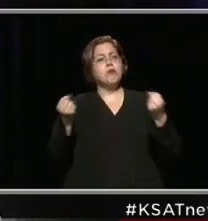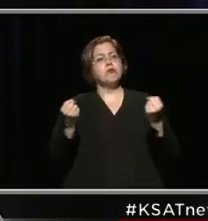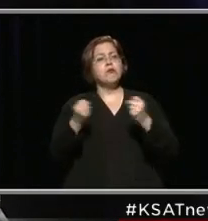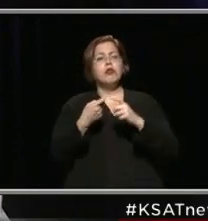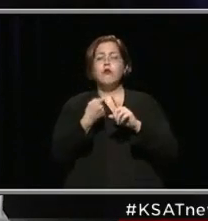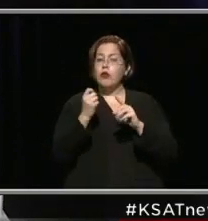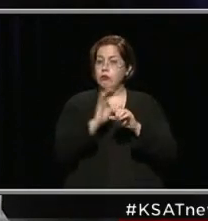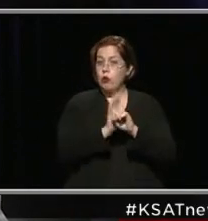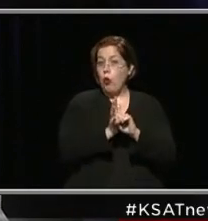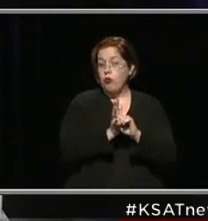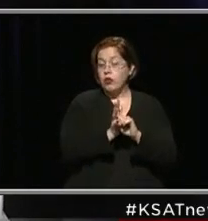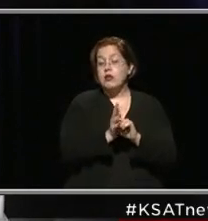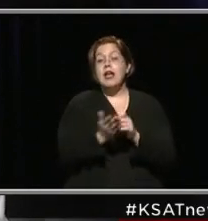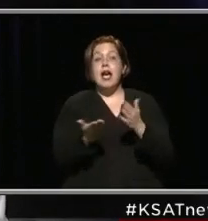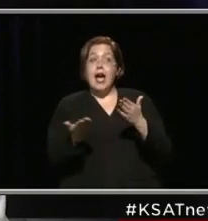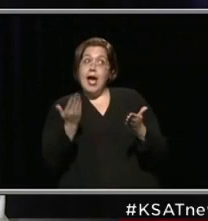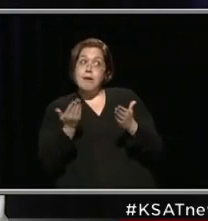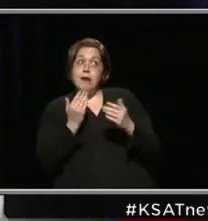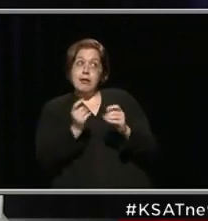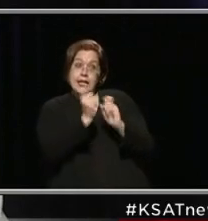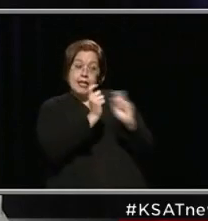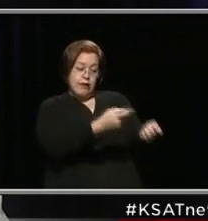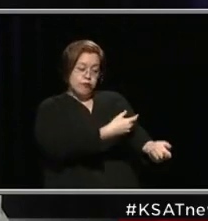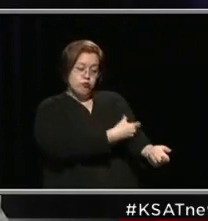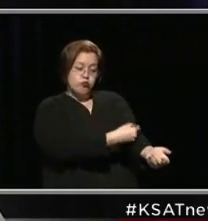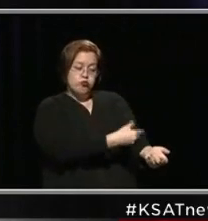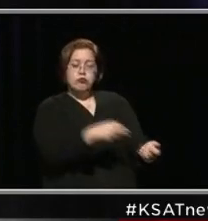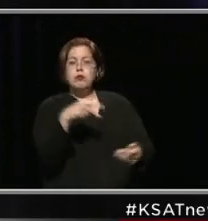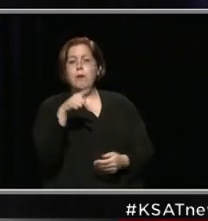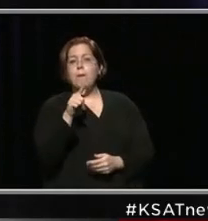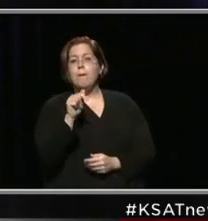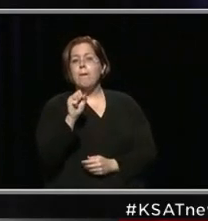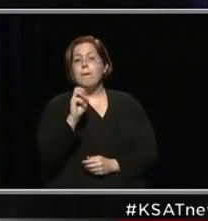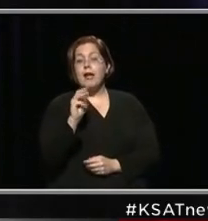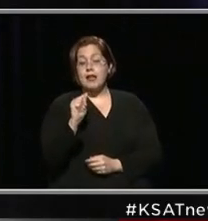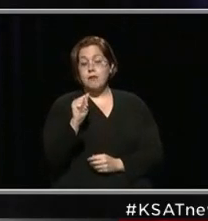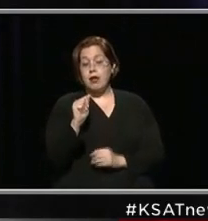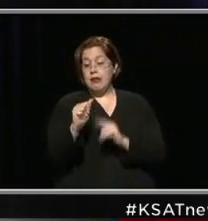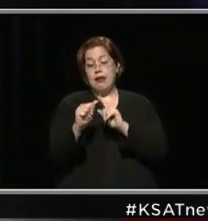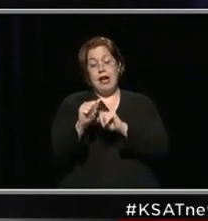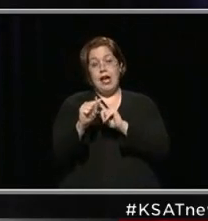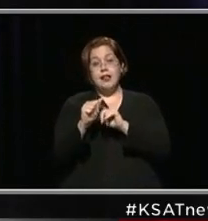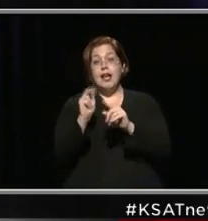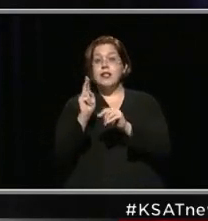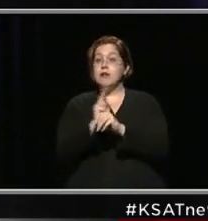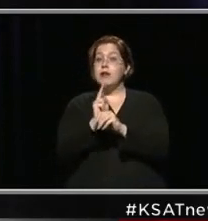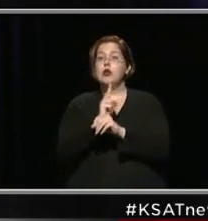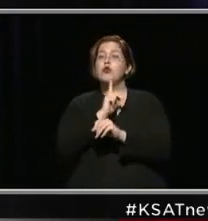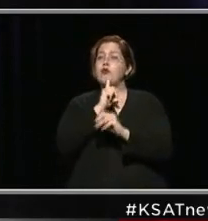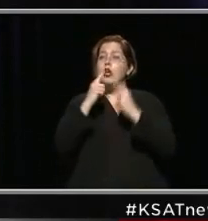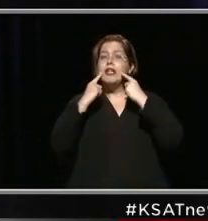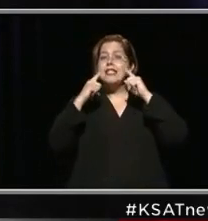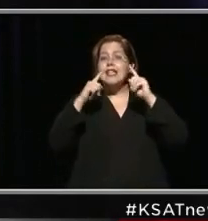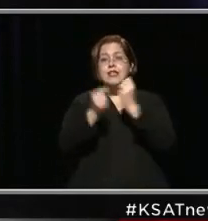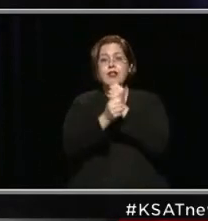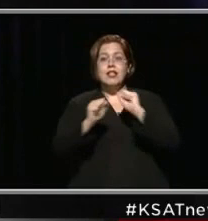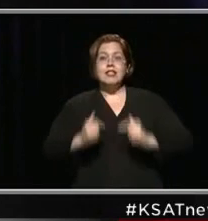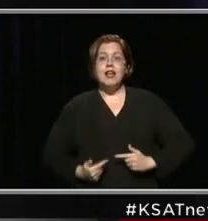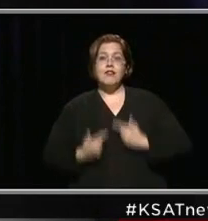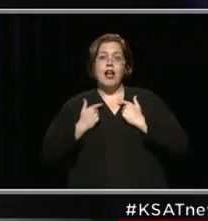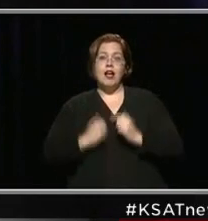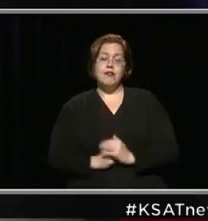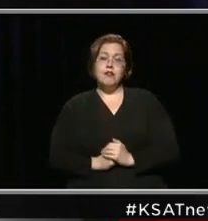-19 and could be potential donors for convalescent plasma, and that plasma is being used very successfully to save lives.